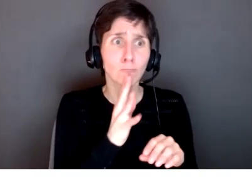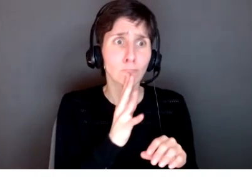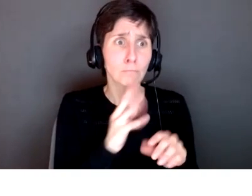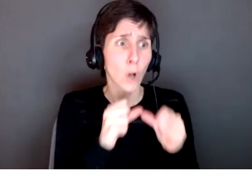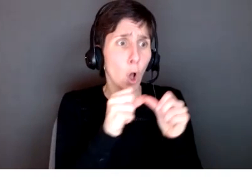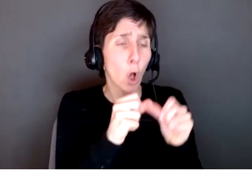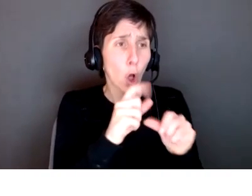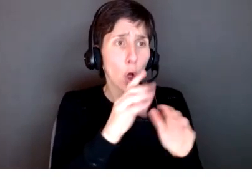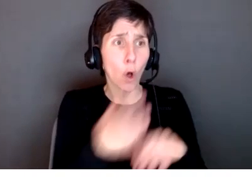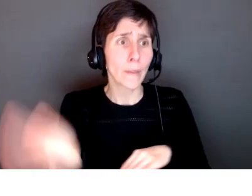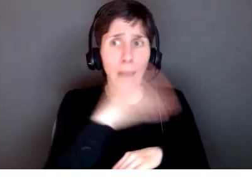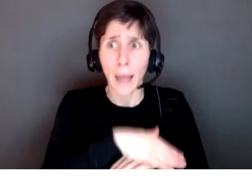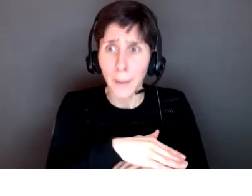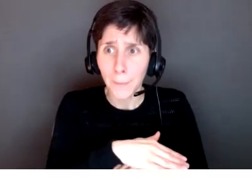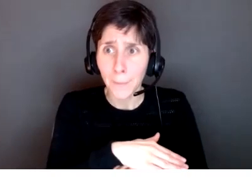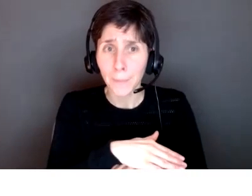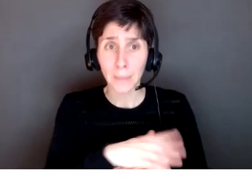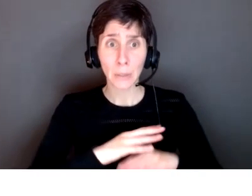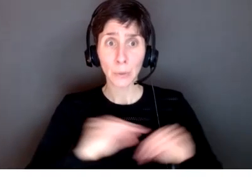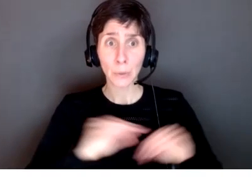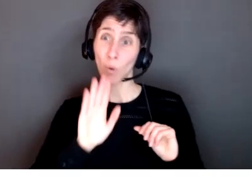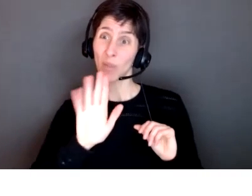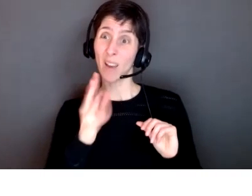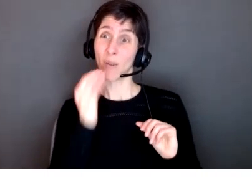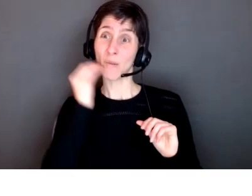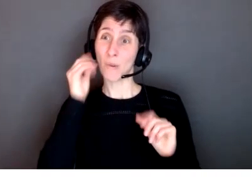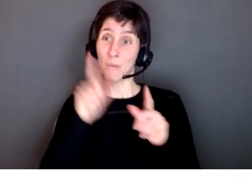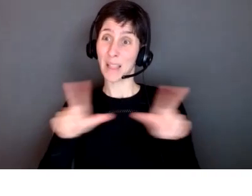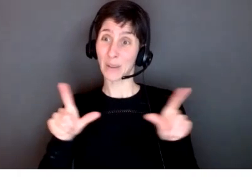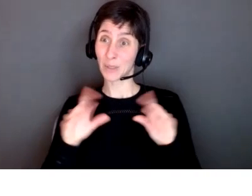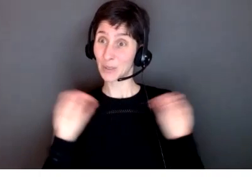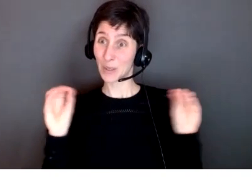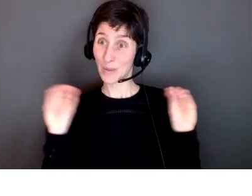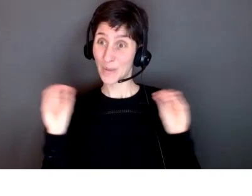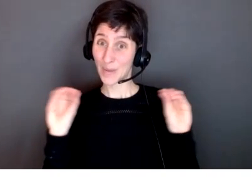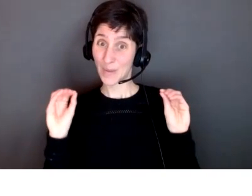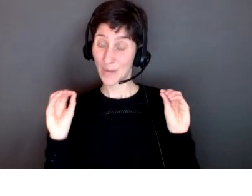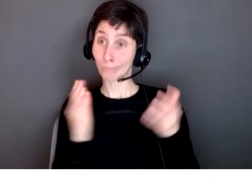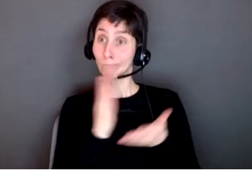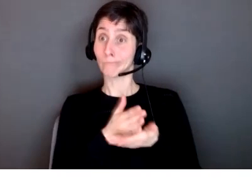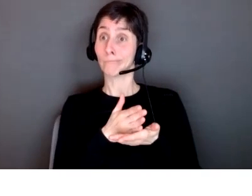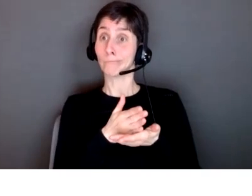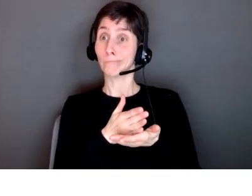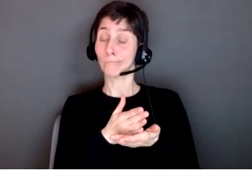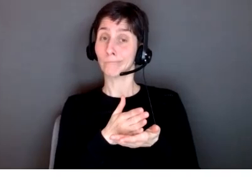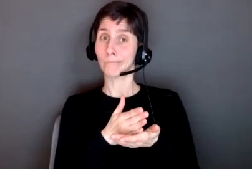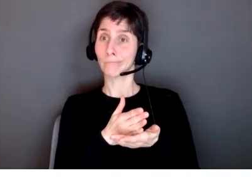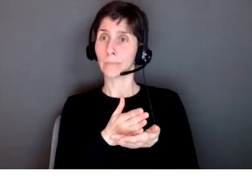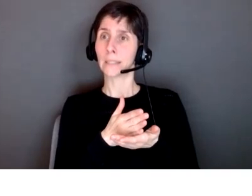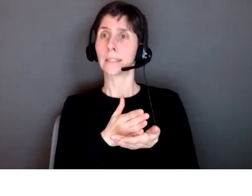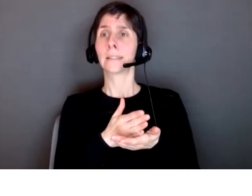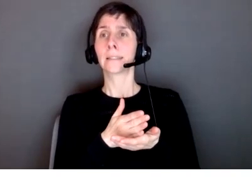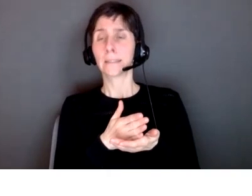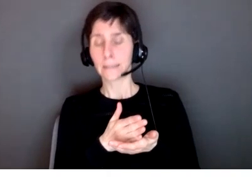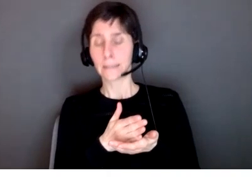the time and not and not speaking the the native or first language anymore so what happens is that we